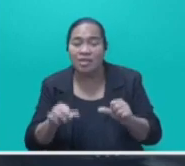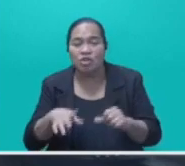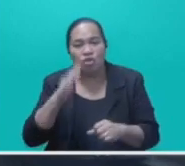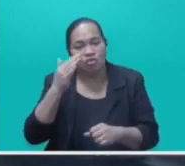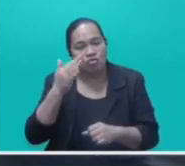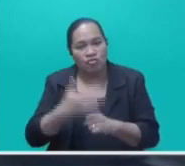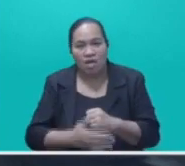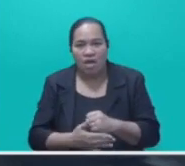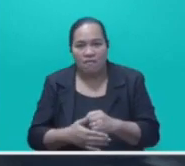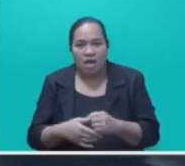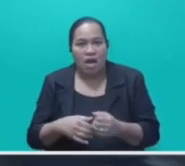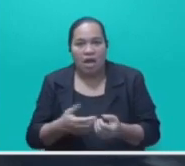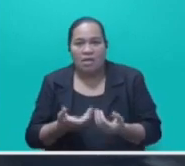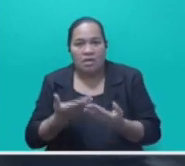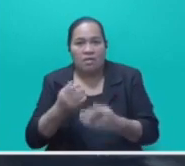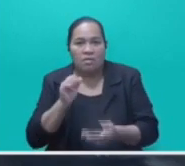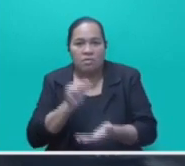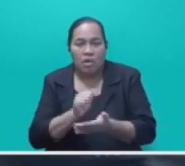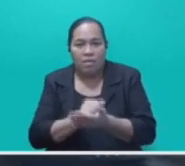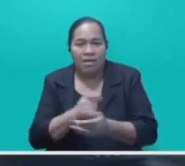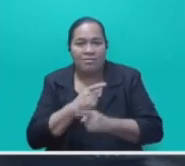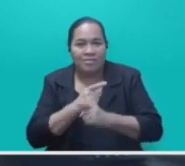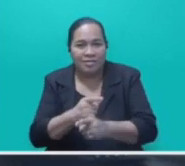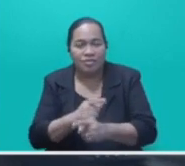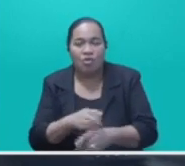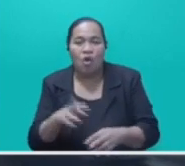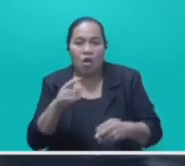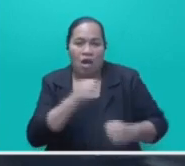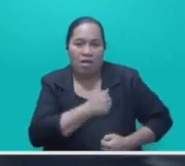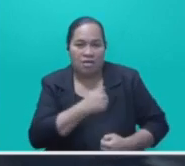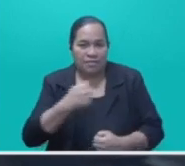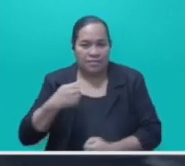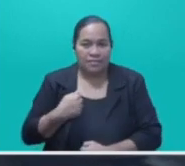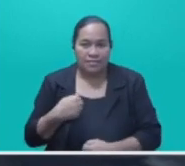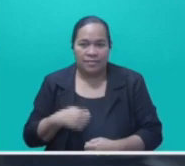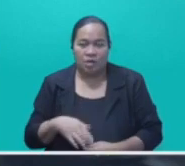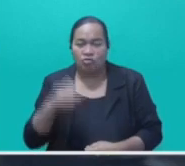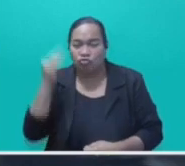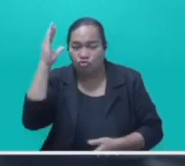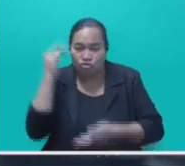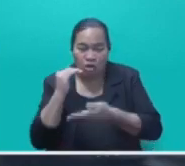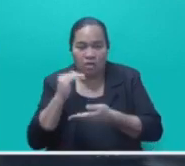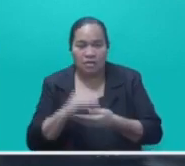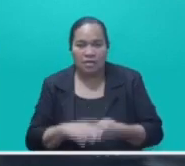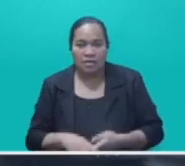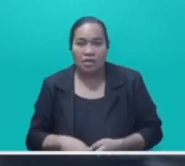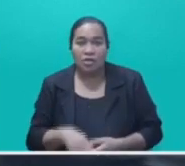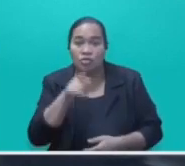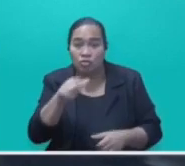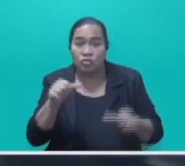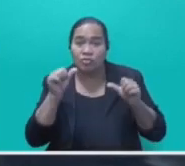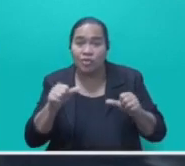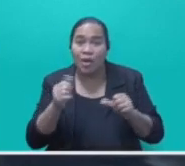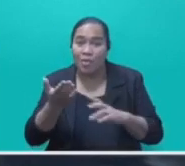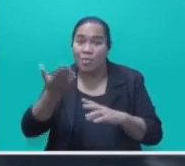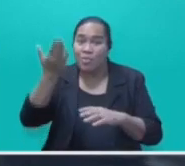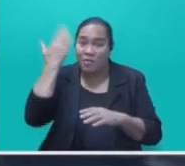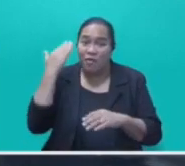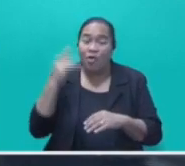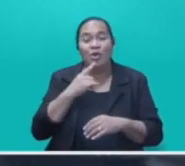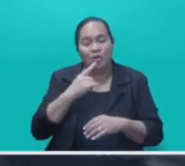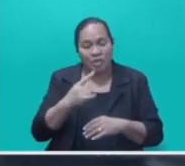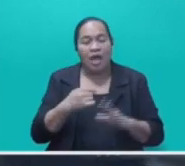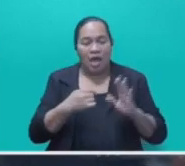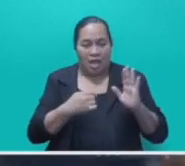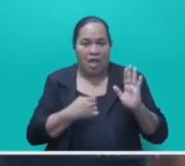to provide proper guidance to the RFMF. In short, Mr. Speaker, he who previously espoused to